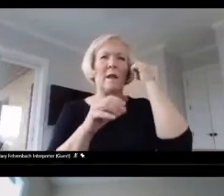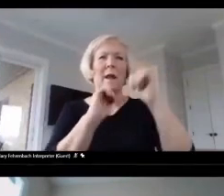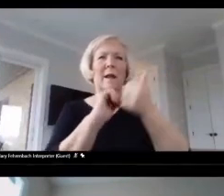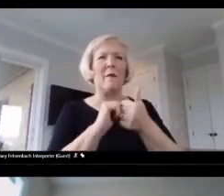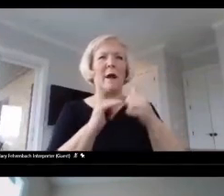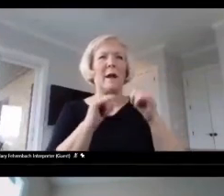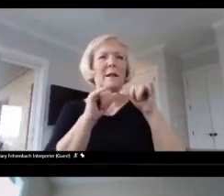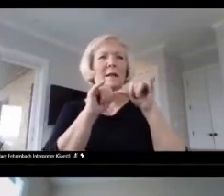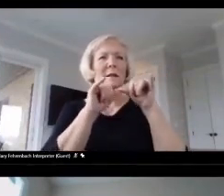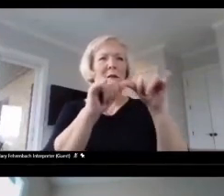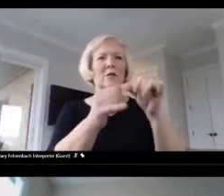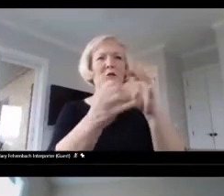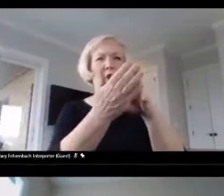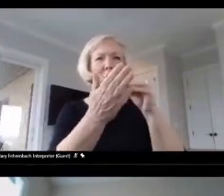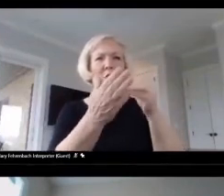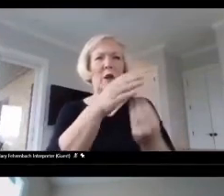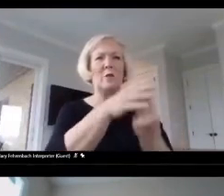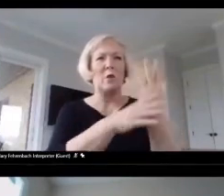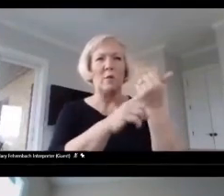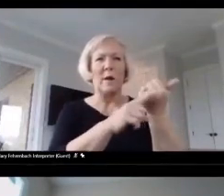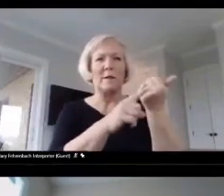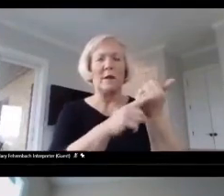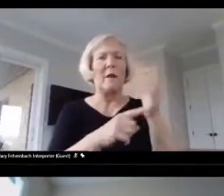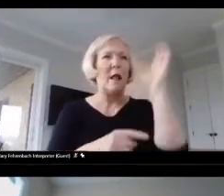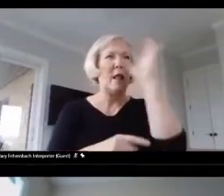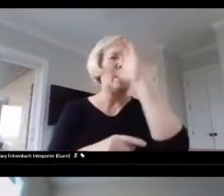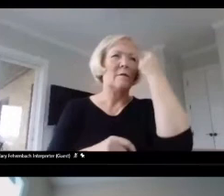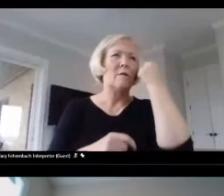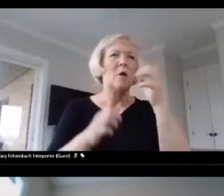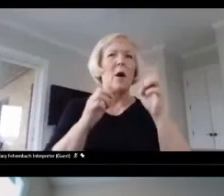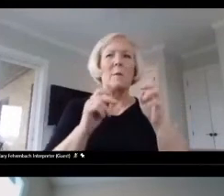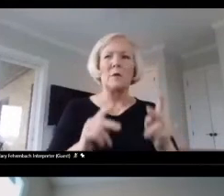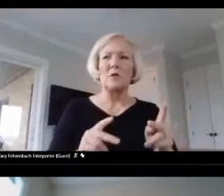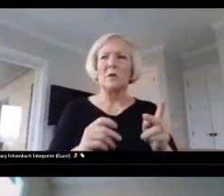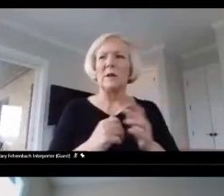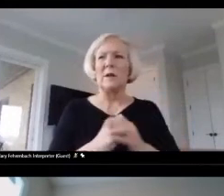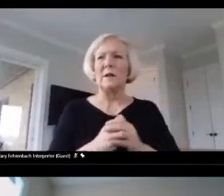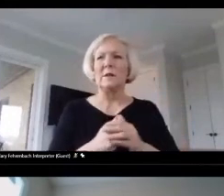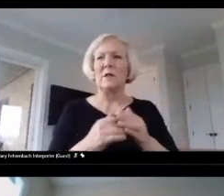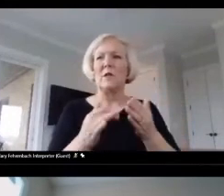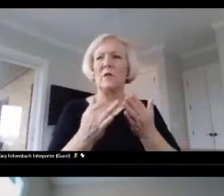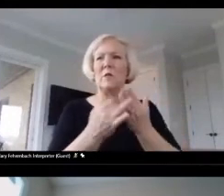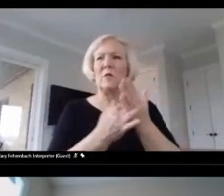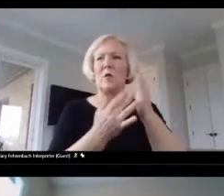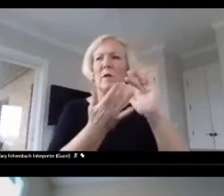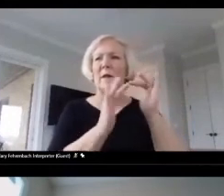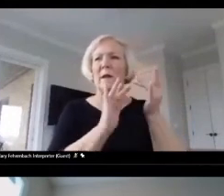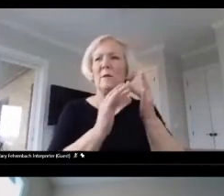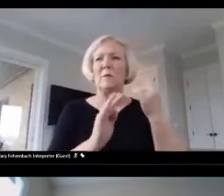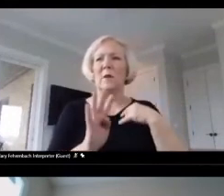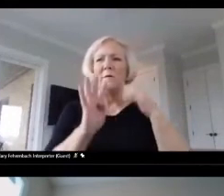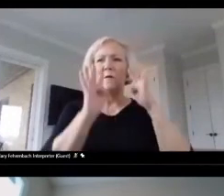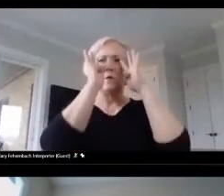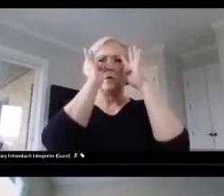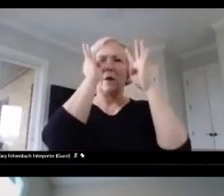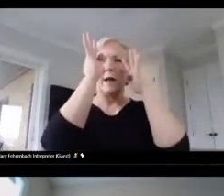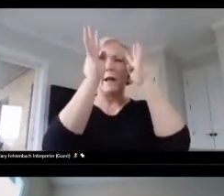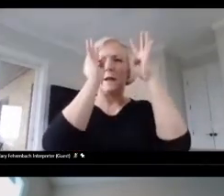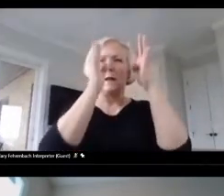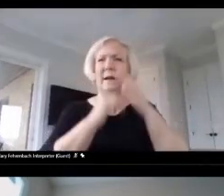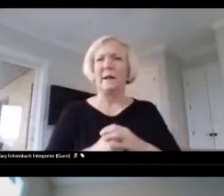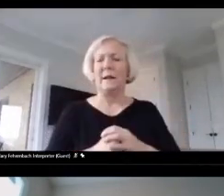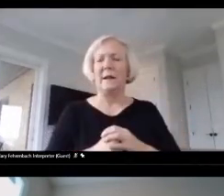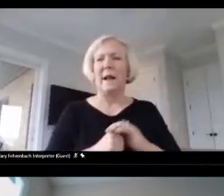to learn and grow and then seeking out opportunities through the networks that we've created and other